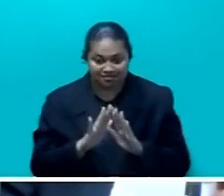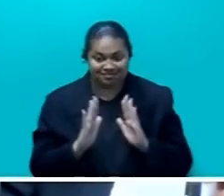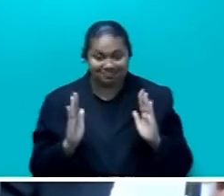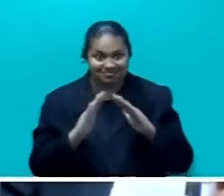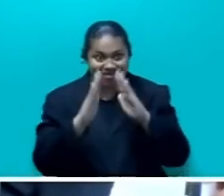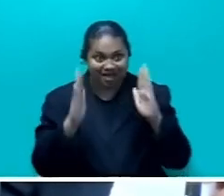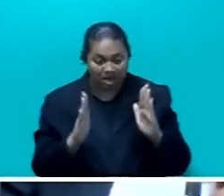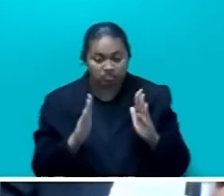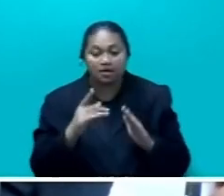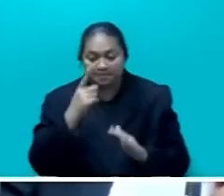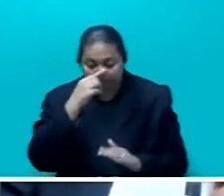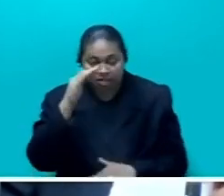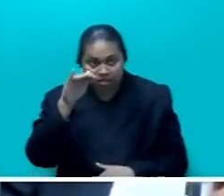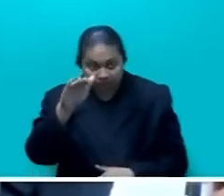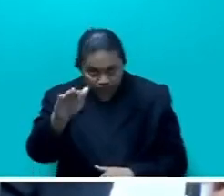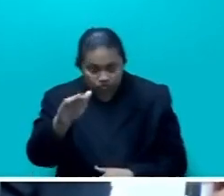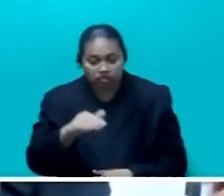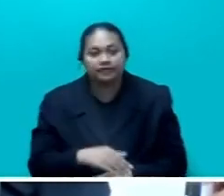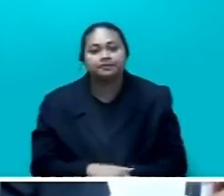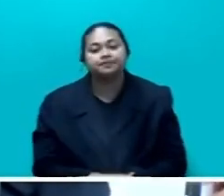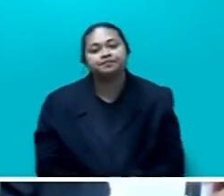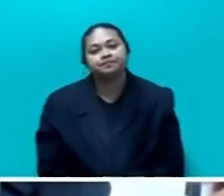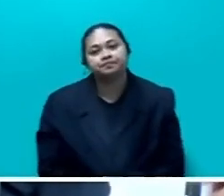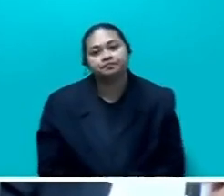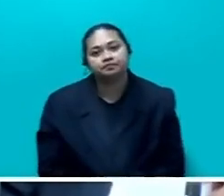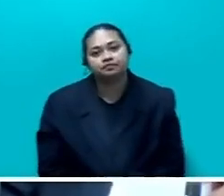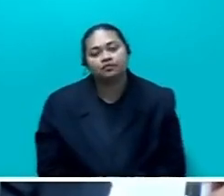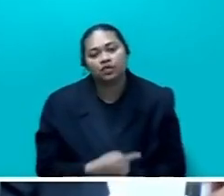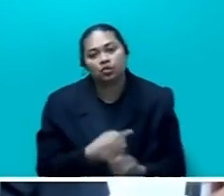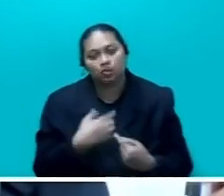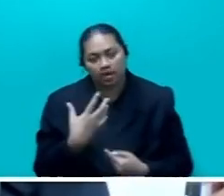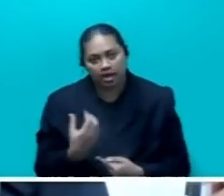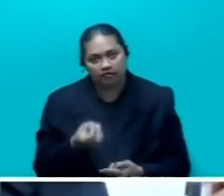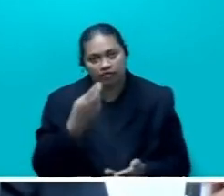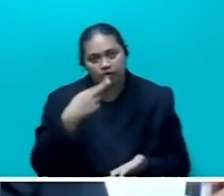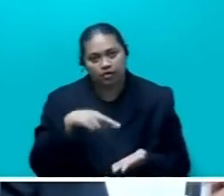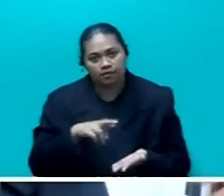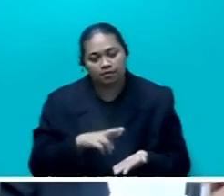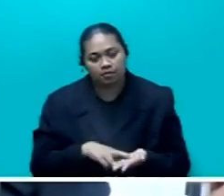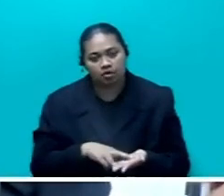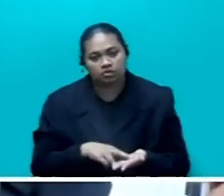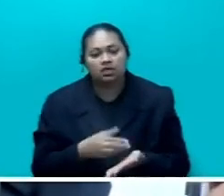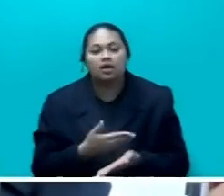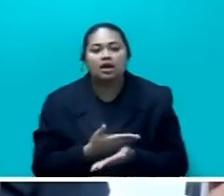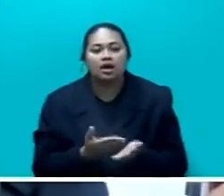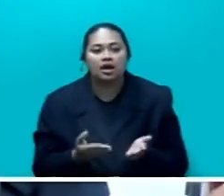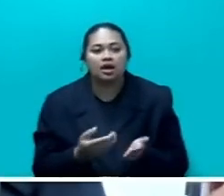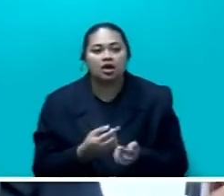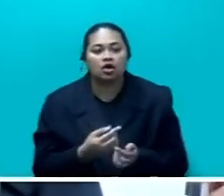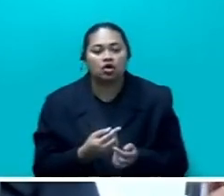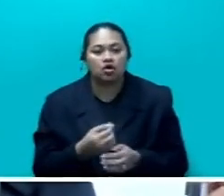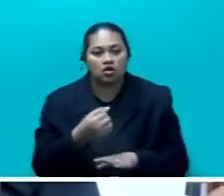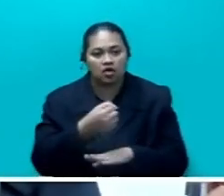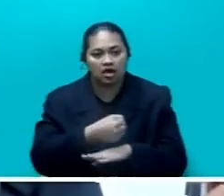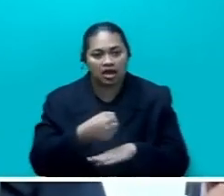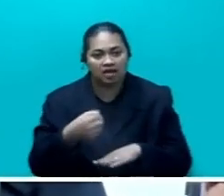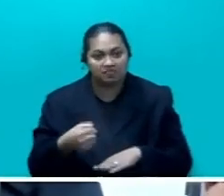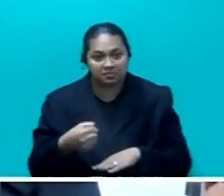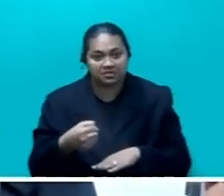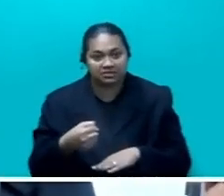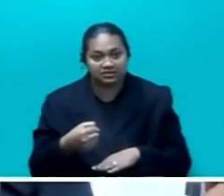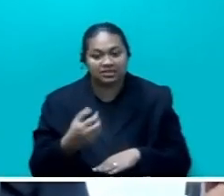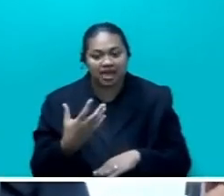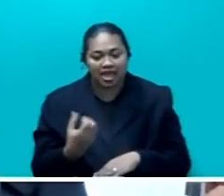we will have a report on the deliberations of government with regards to this particular